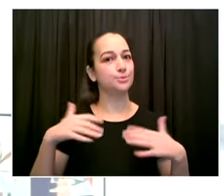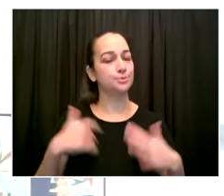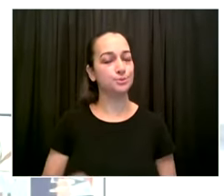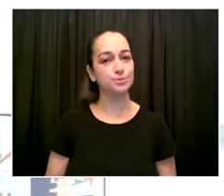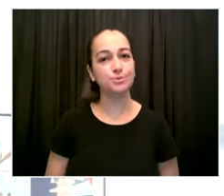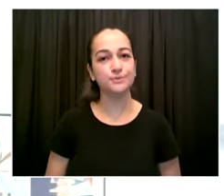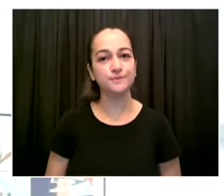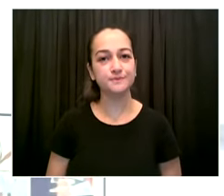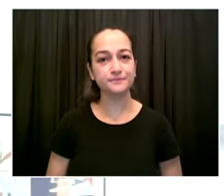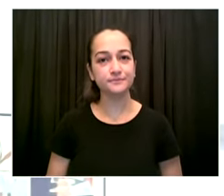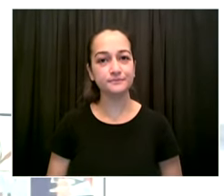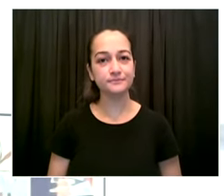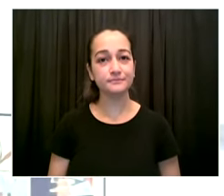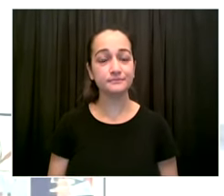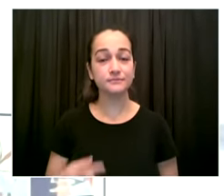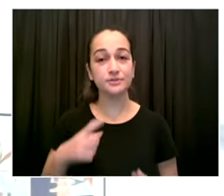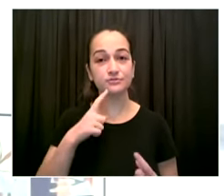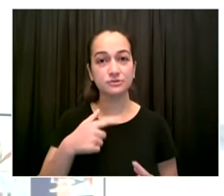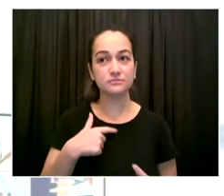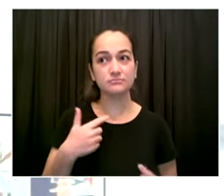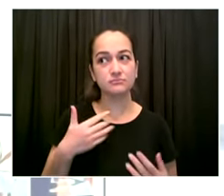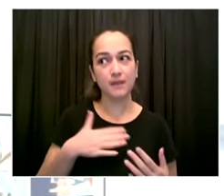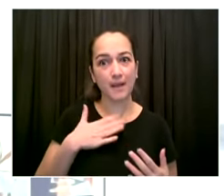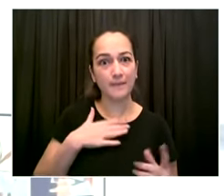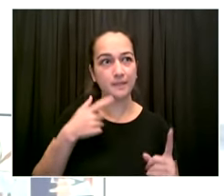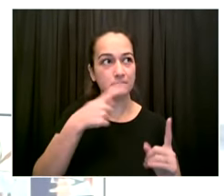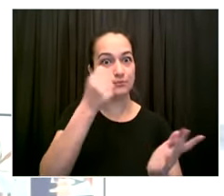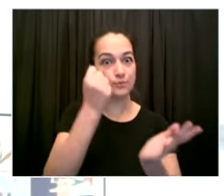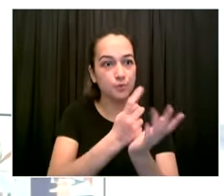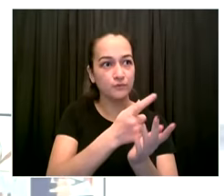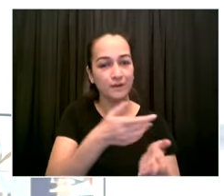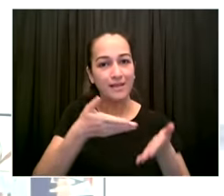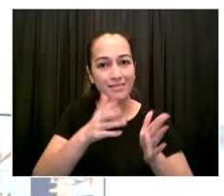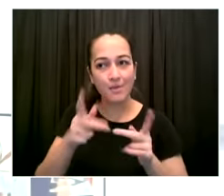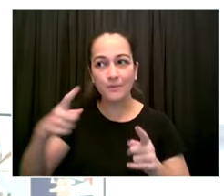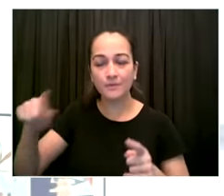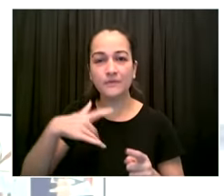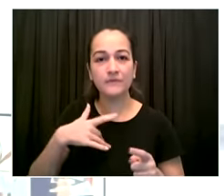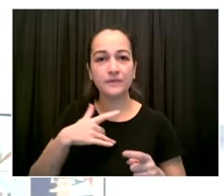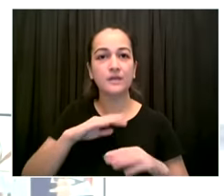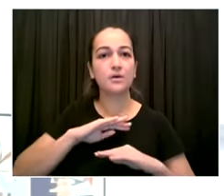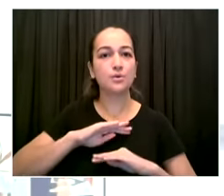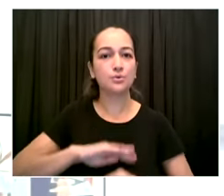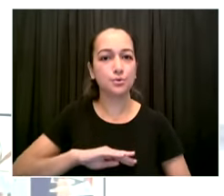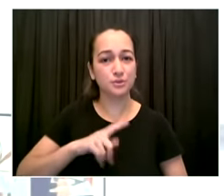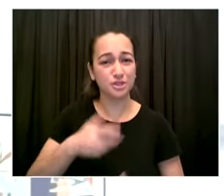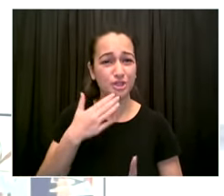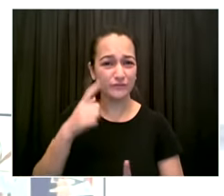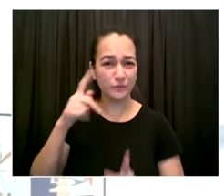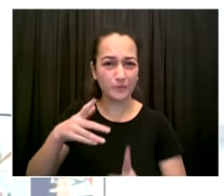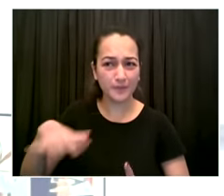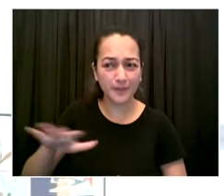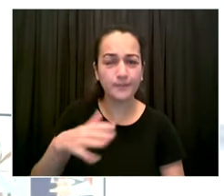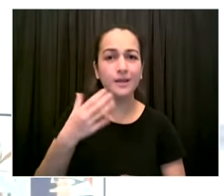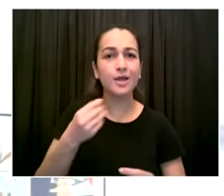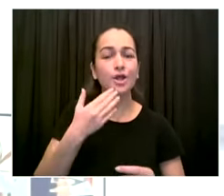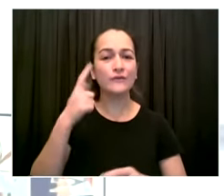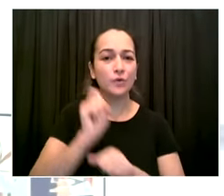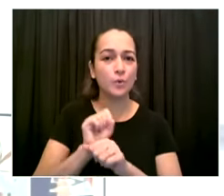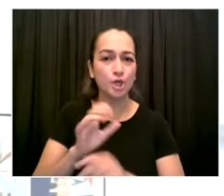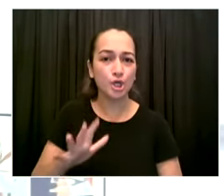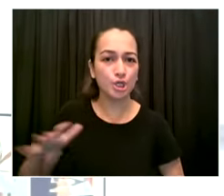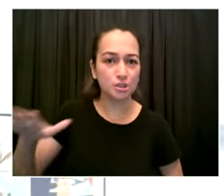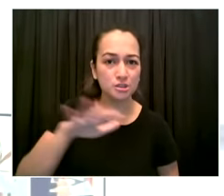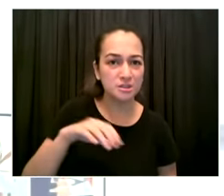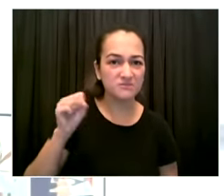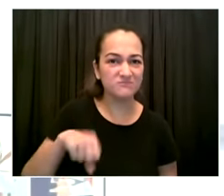to safely bring people back to work because every activity is safer with vaccination and that includes the work